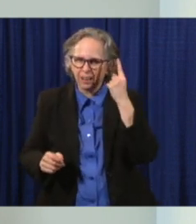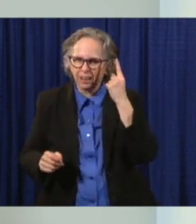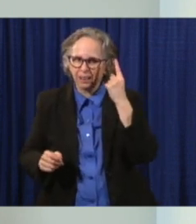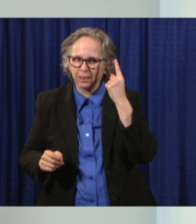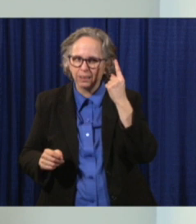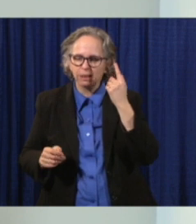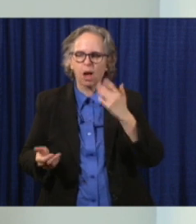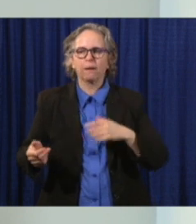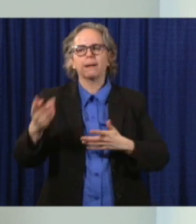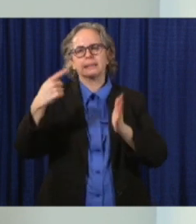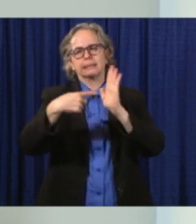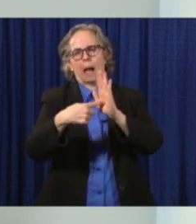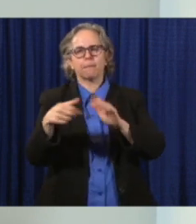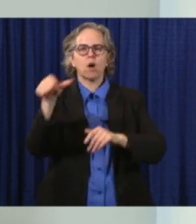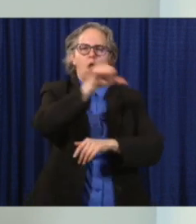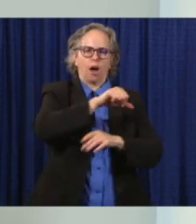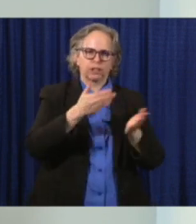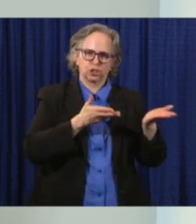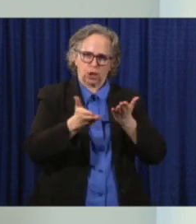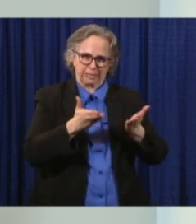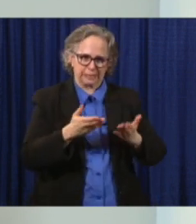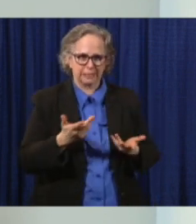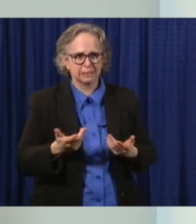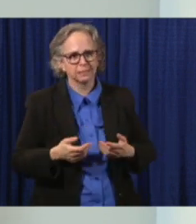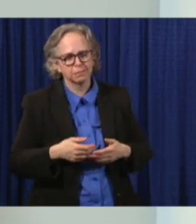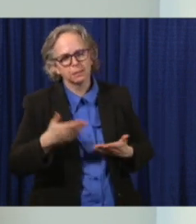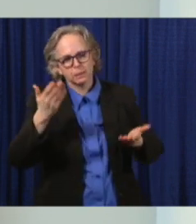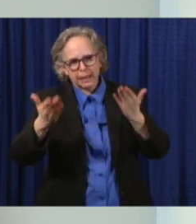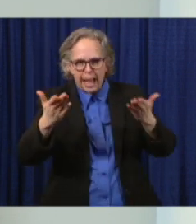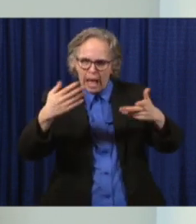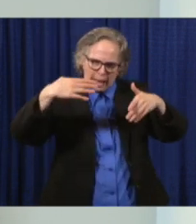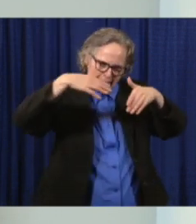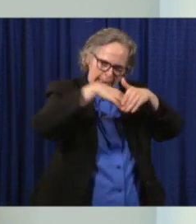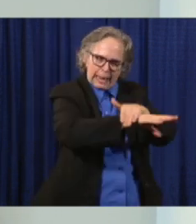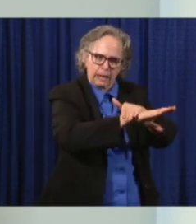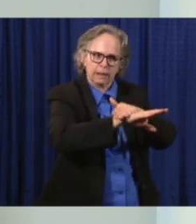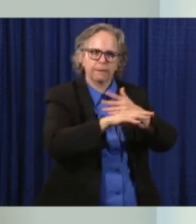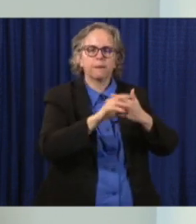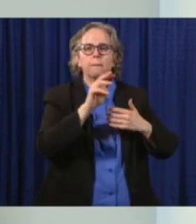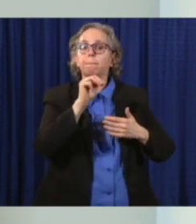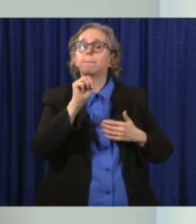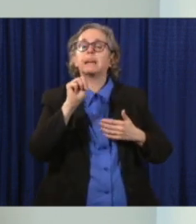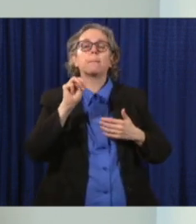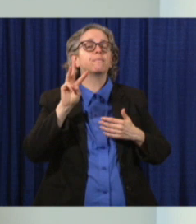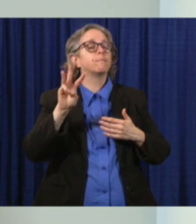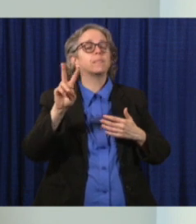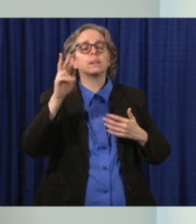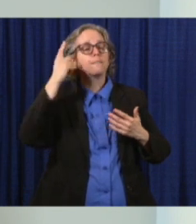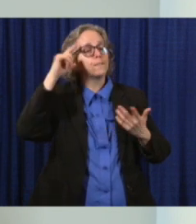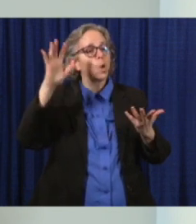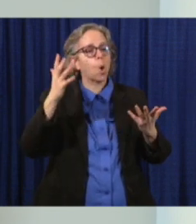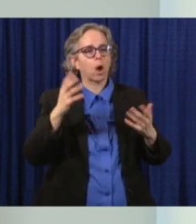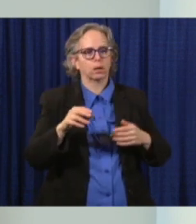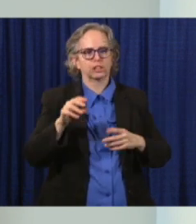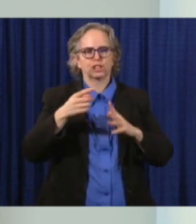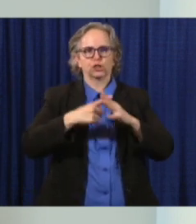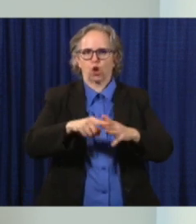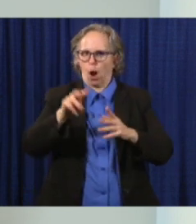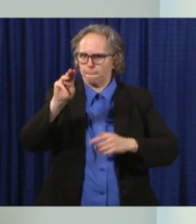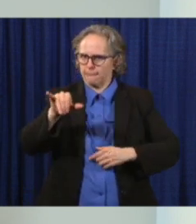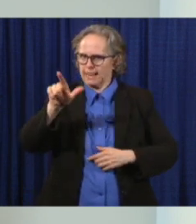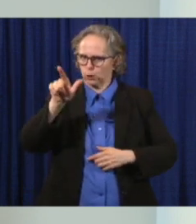open that you must go into a BMV for on May the 26th. Remember,